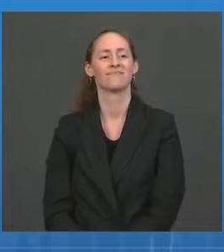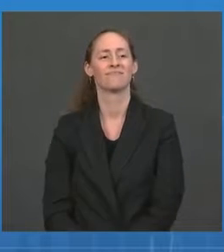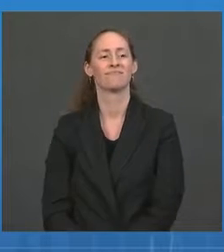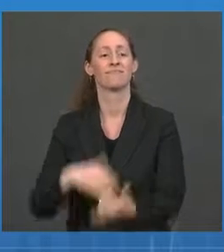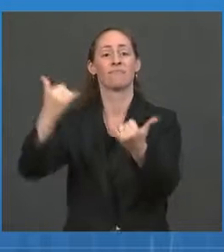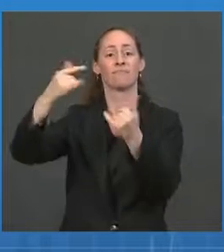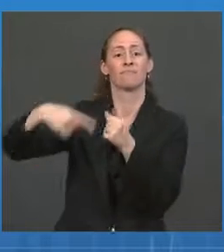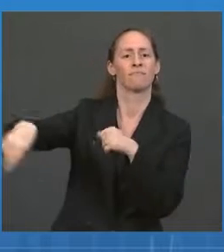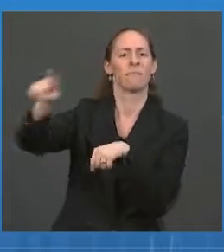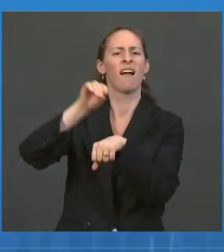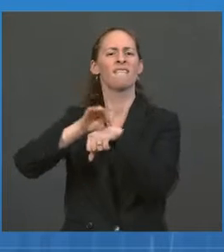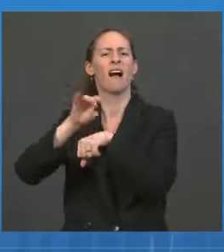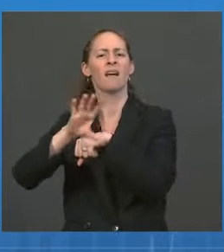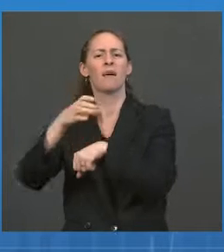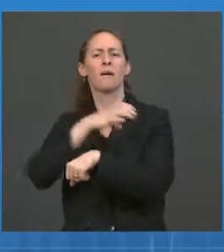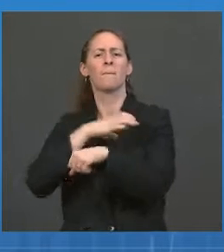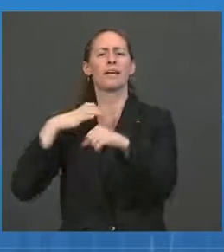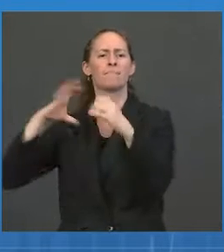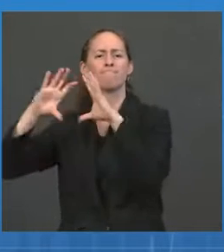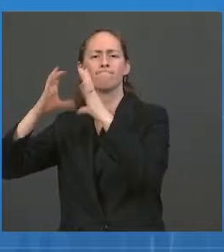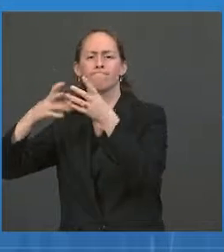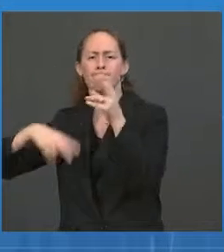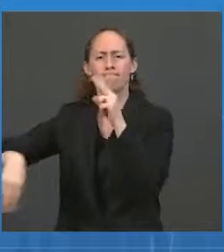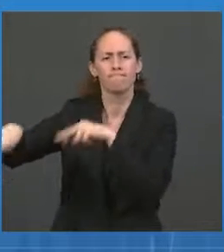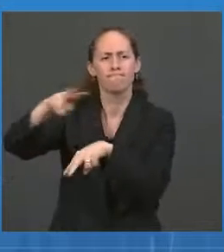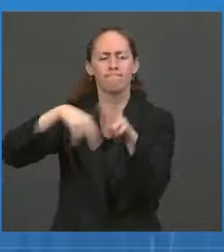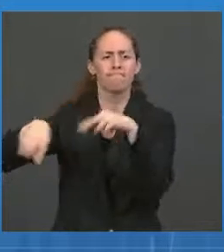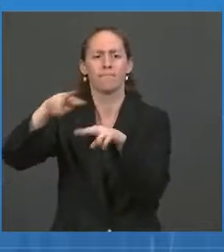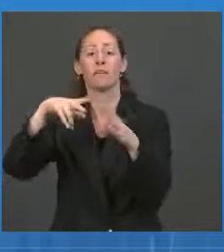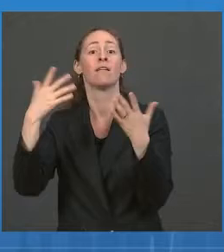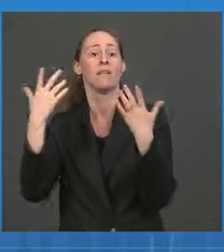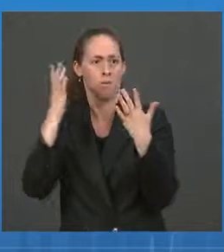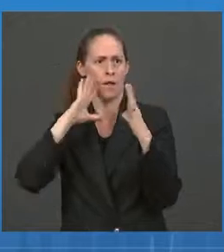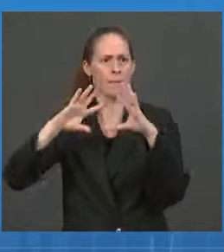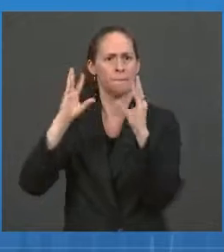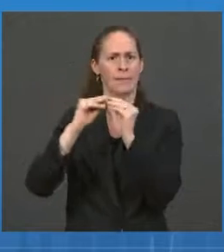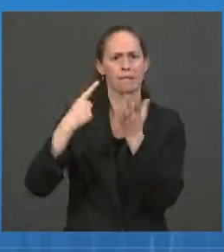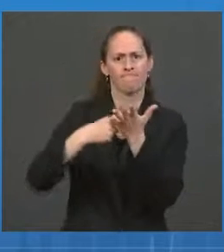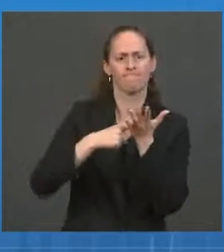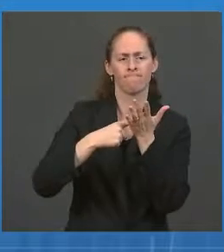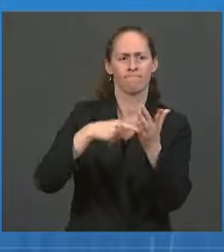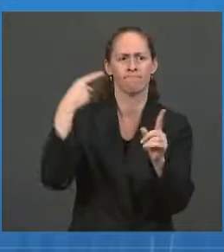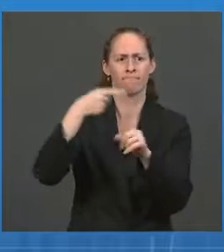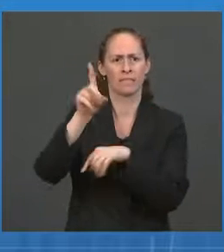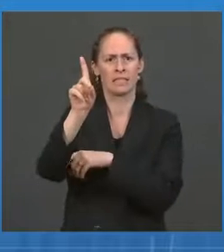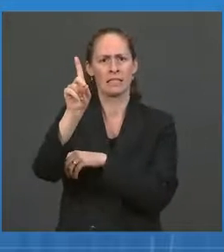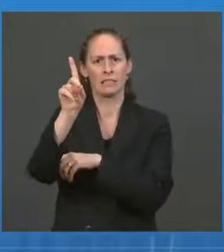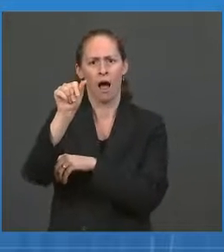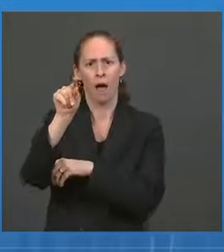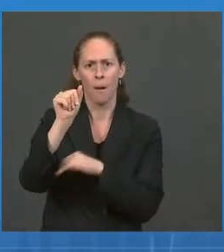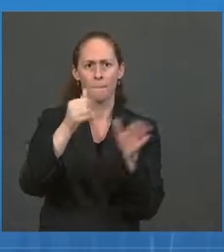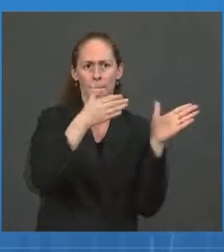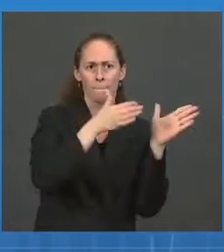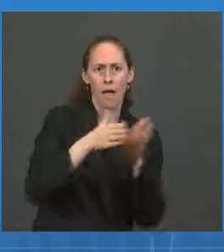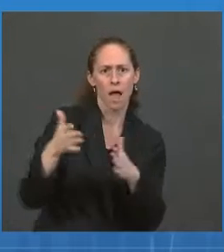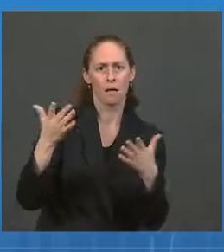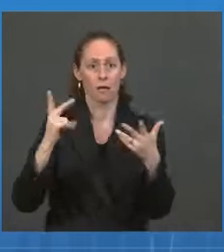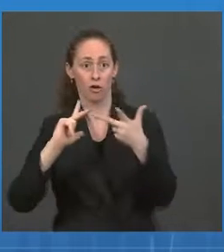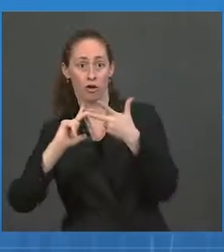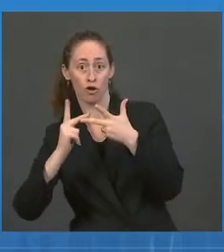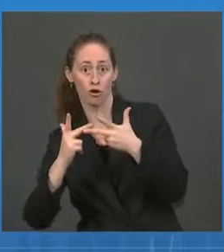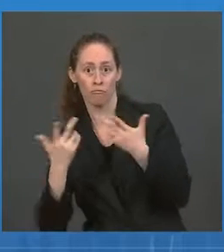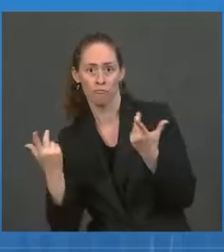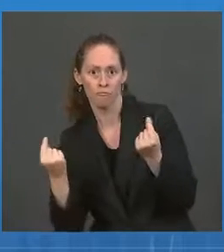known as VRBPAP, is meeting to discuss the data and evaluate the safety and effectiveness of a booster. Next week, the